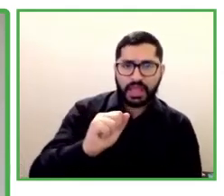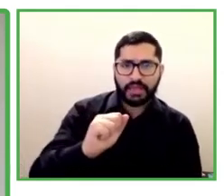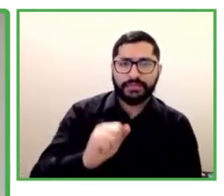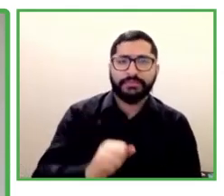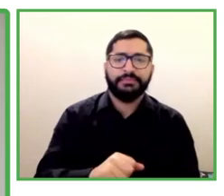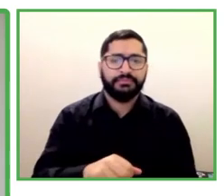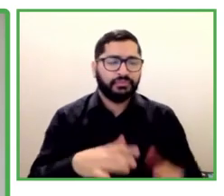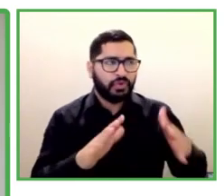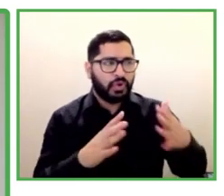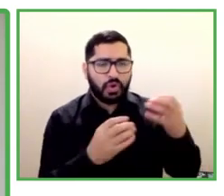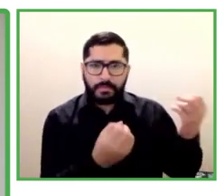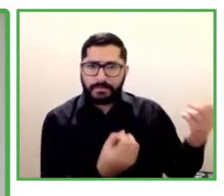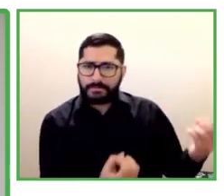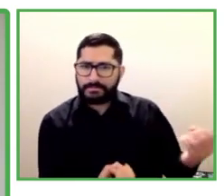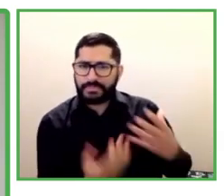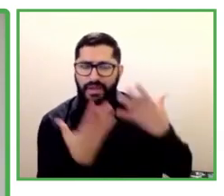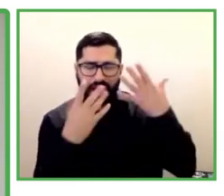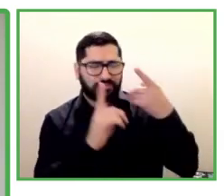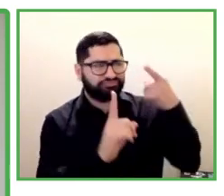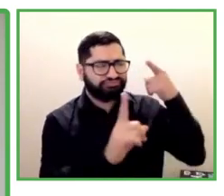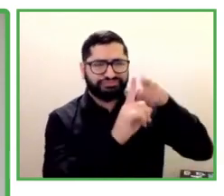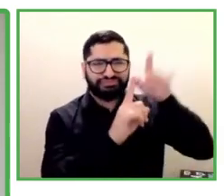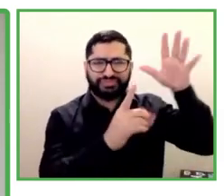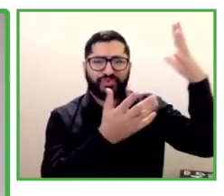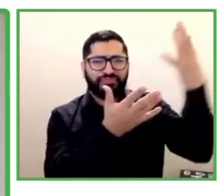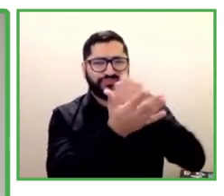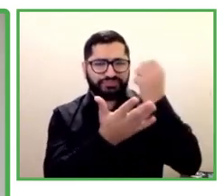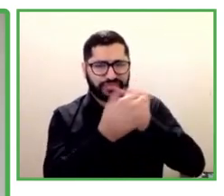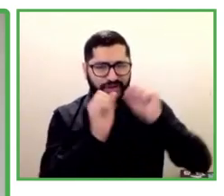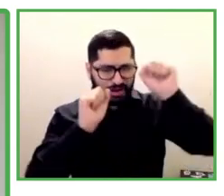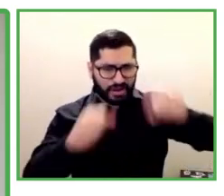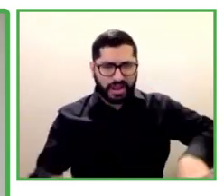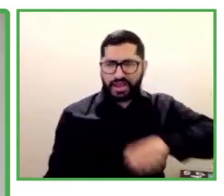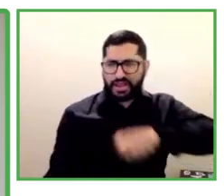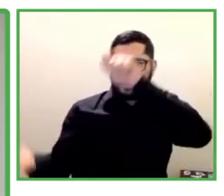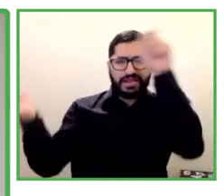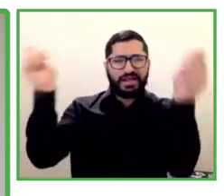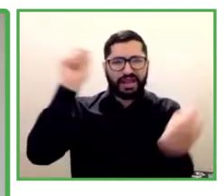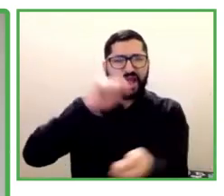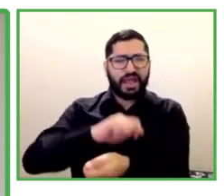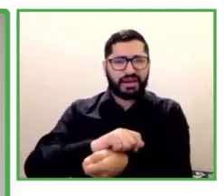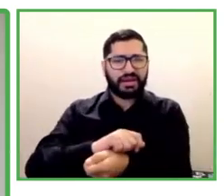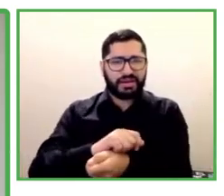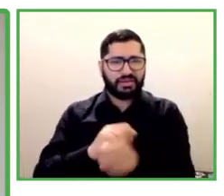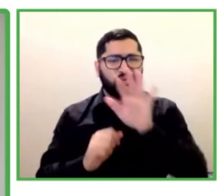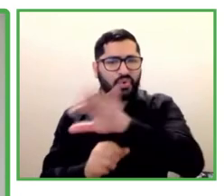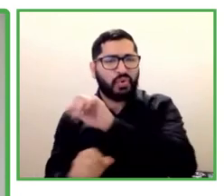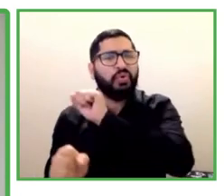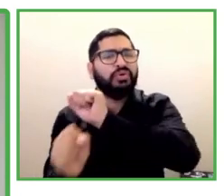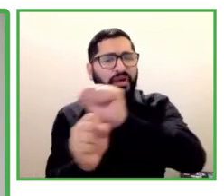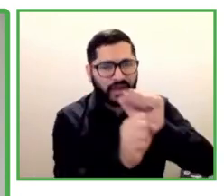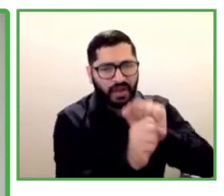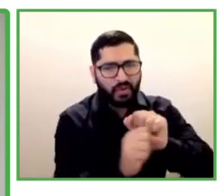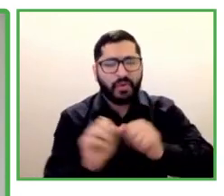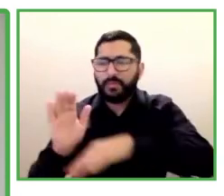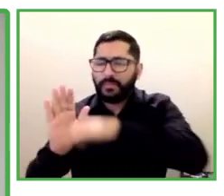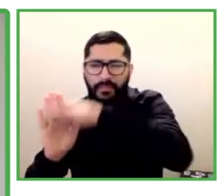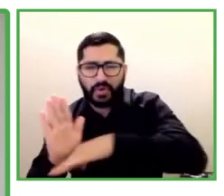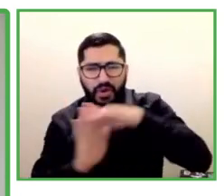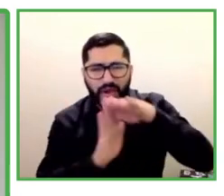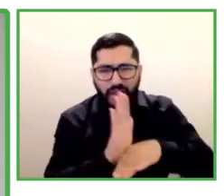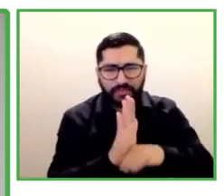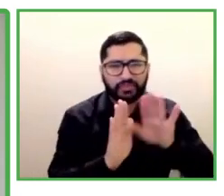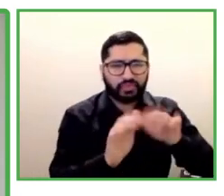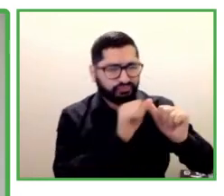your work and your programs during this COVID crisis. I think it really shows the leadership and resilience that we can see in this sector.